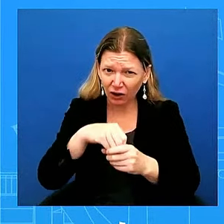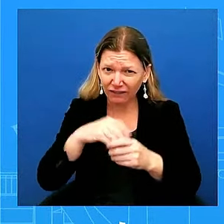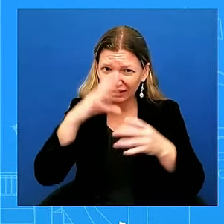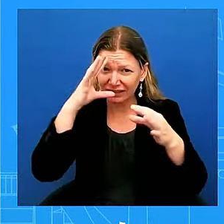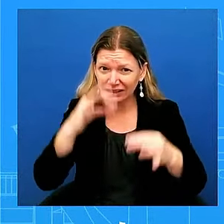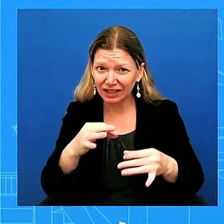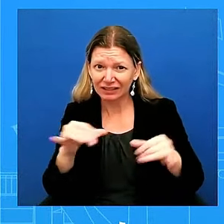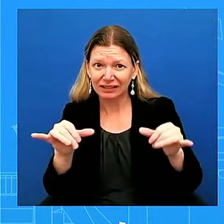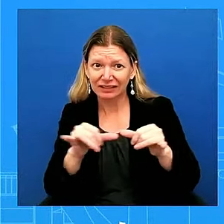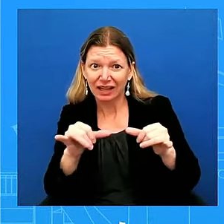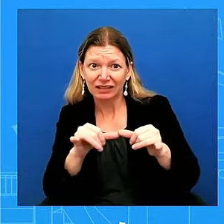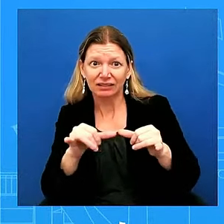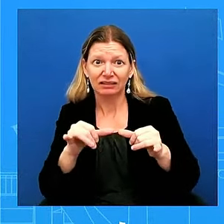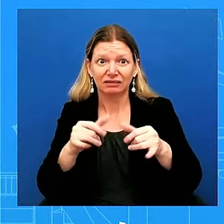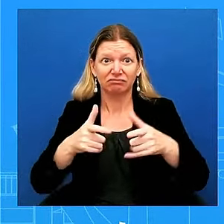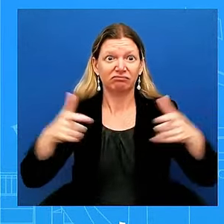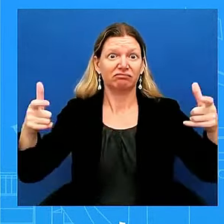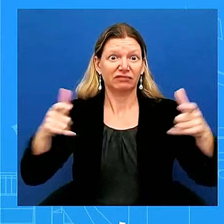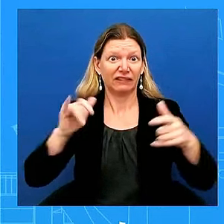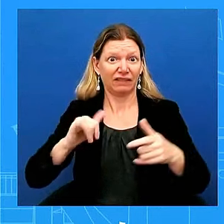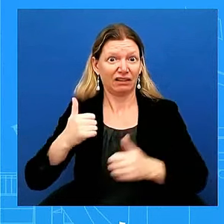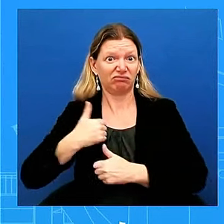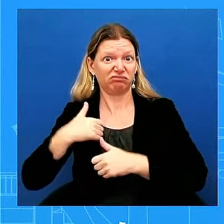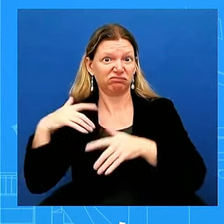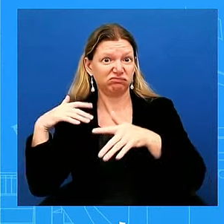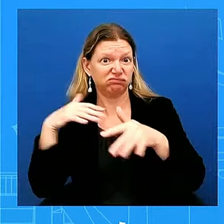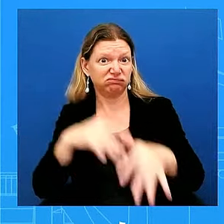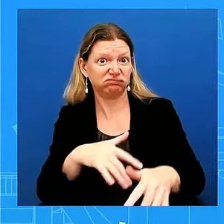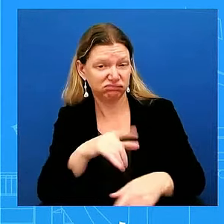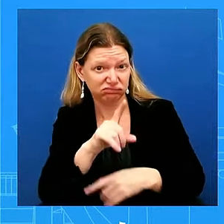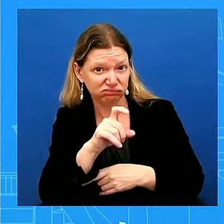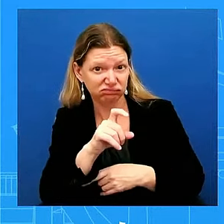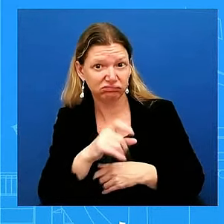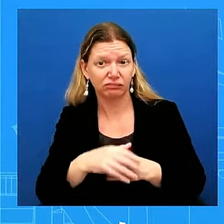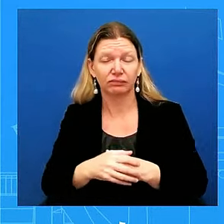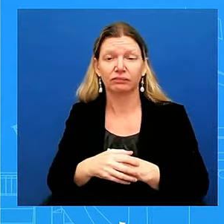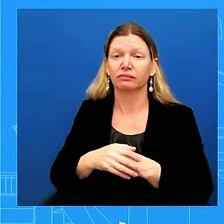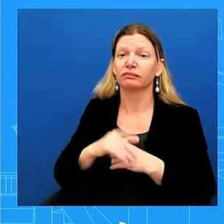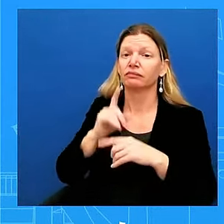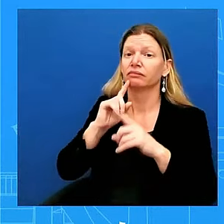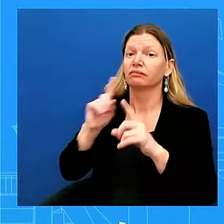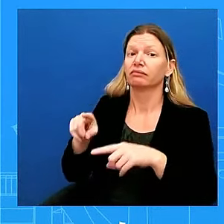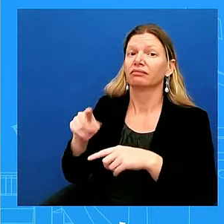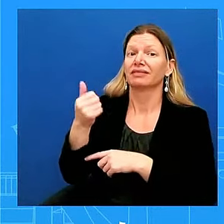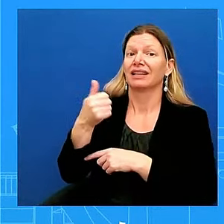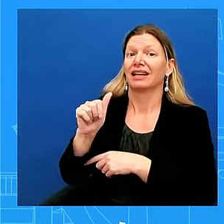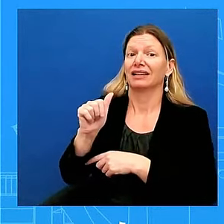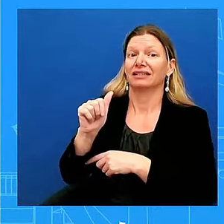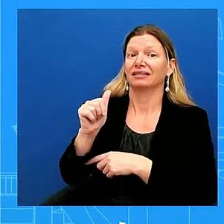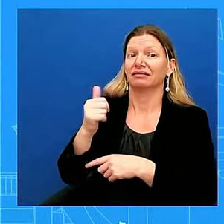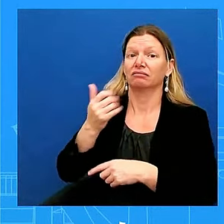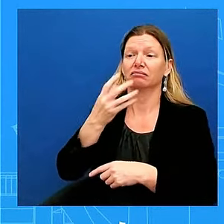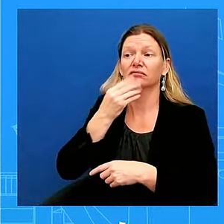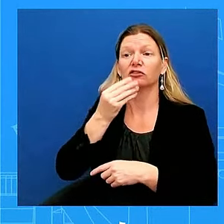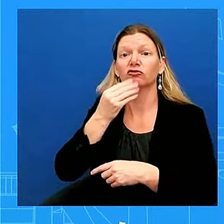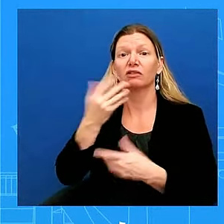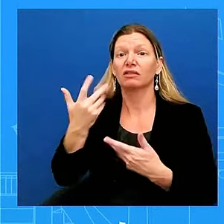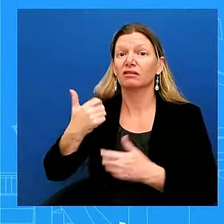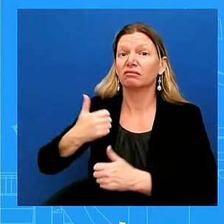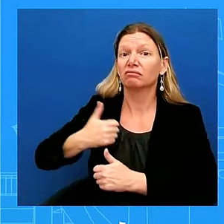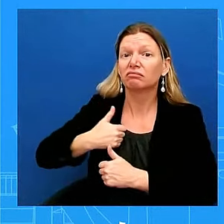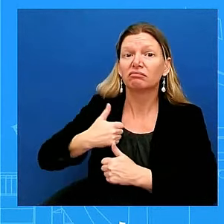that Israel has IDF, it is for them to speak to. It is for them to